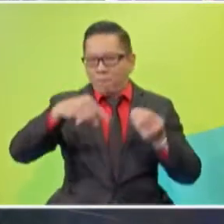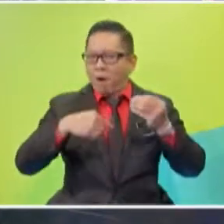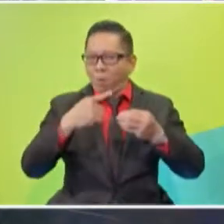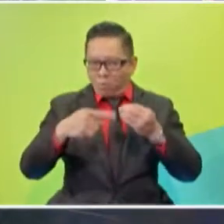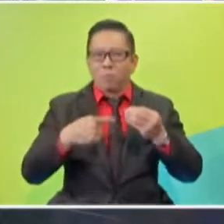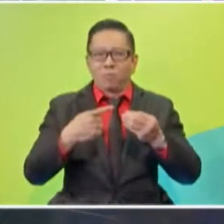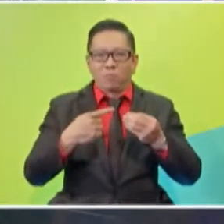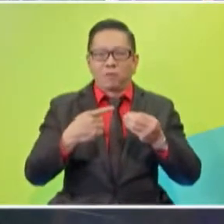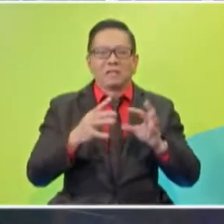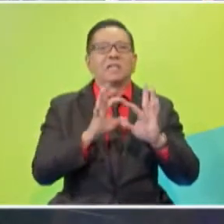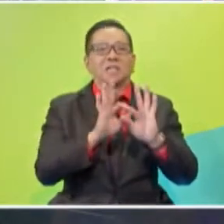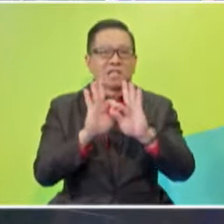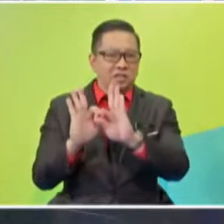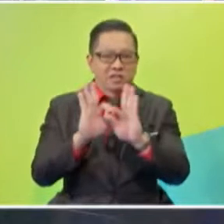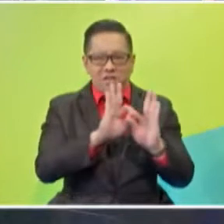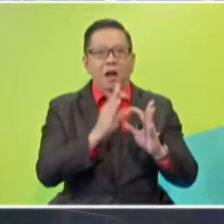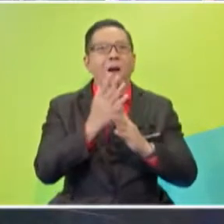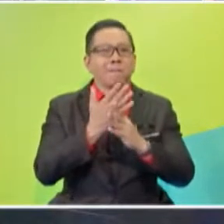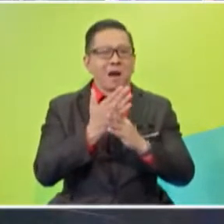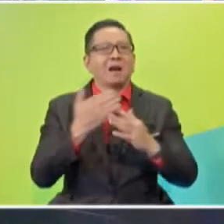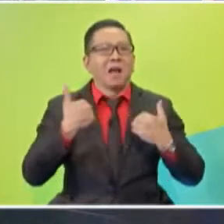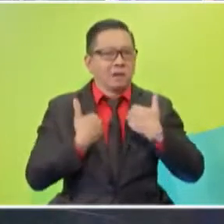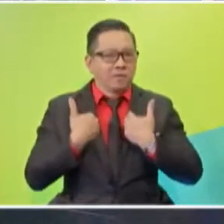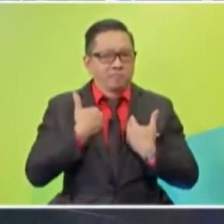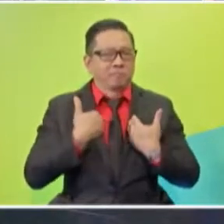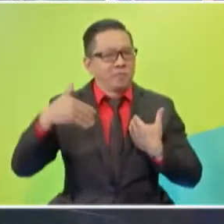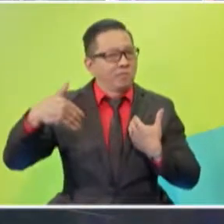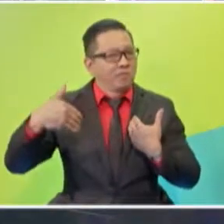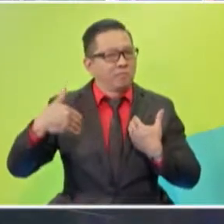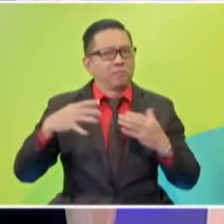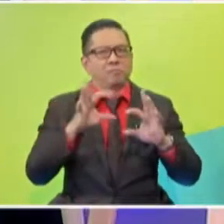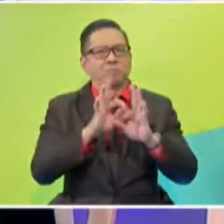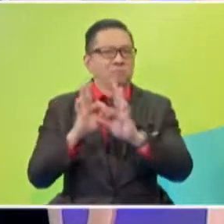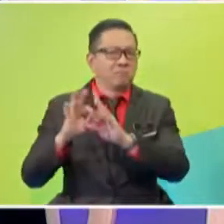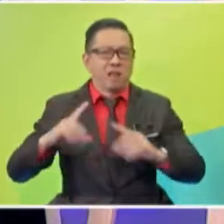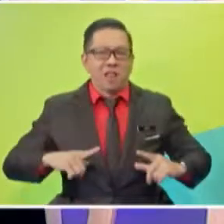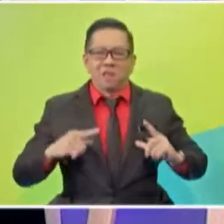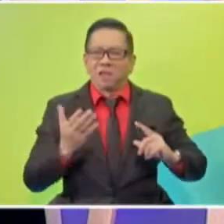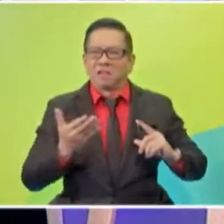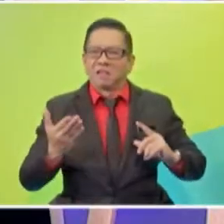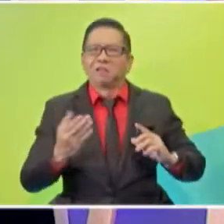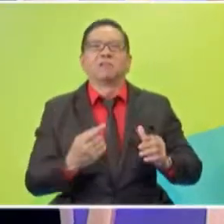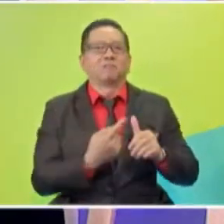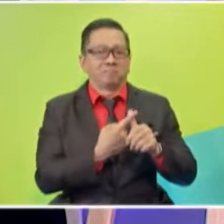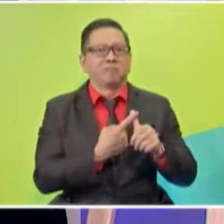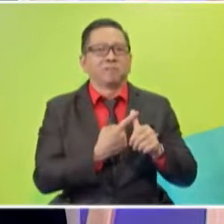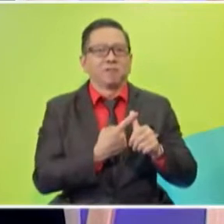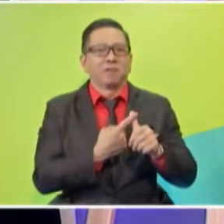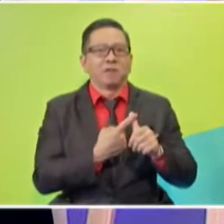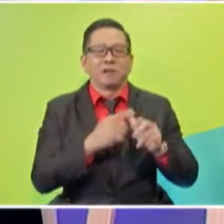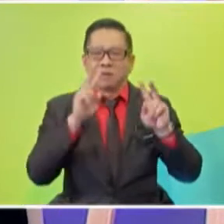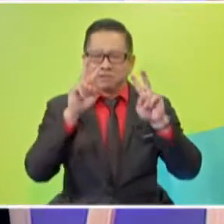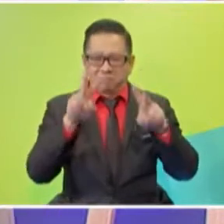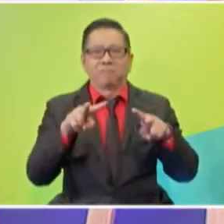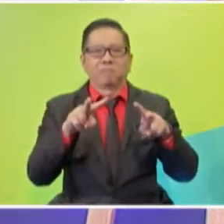interaction among animals. So, before that, interaction among living things is the main thing that we can